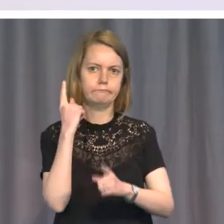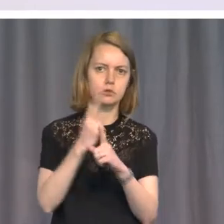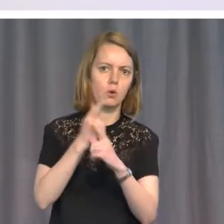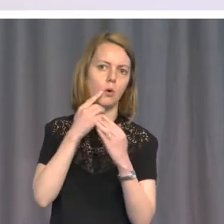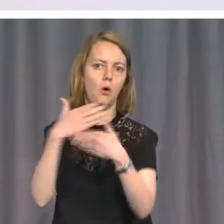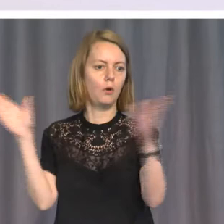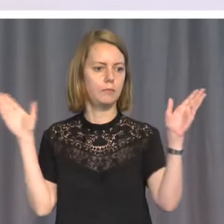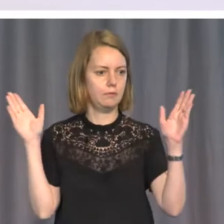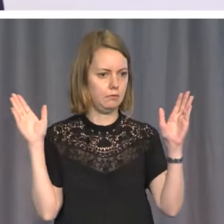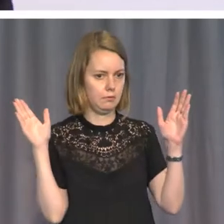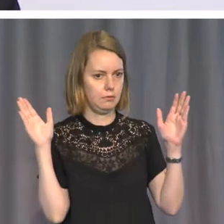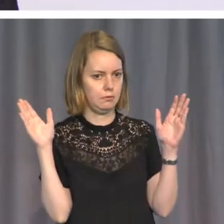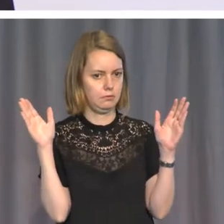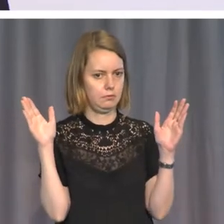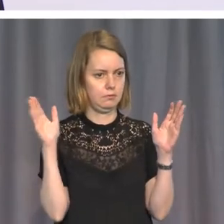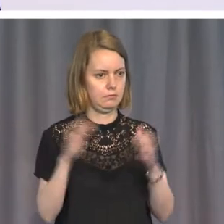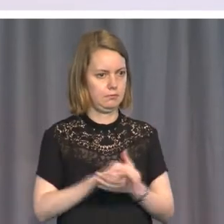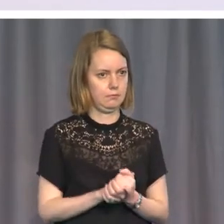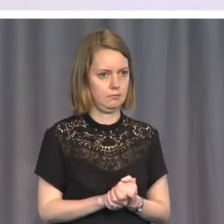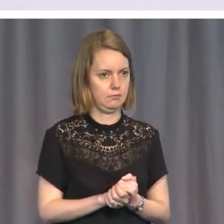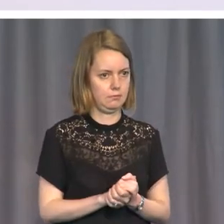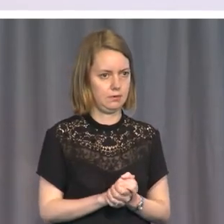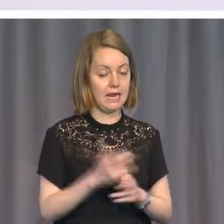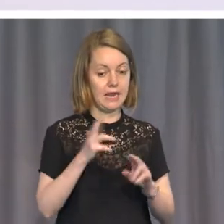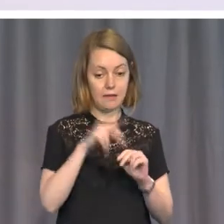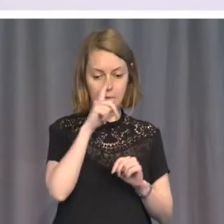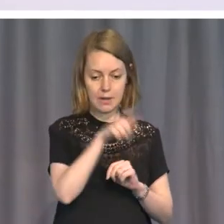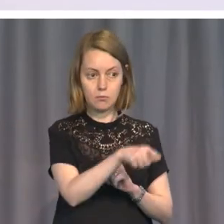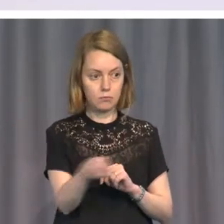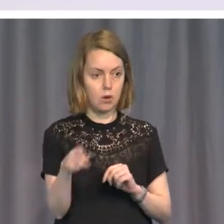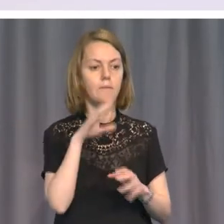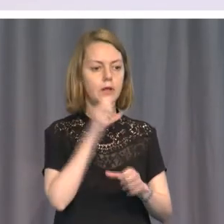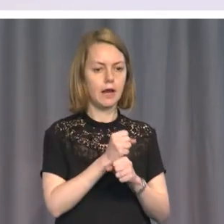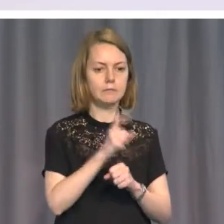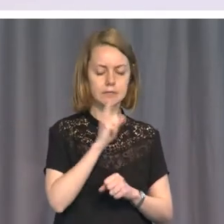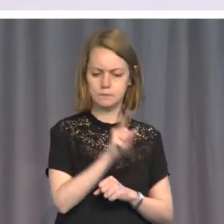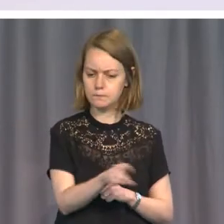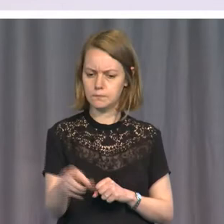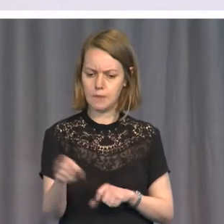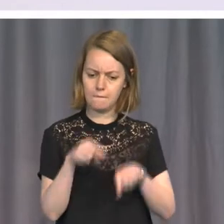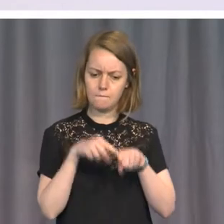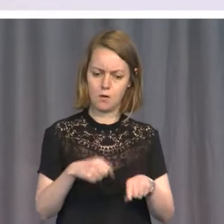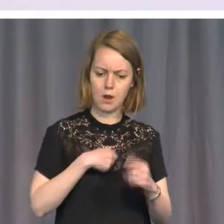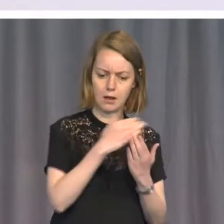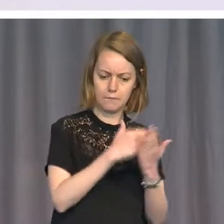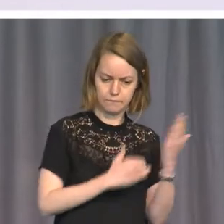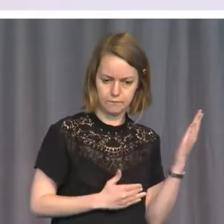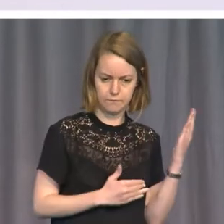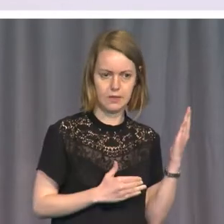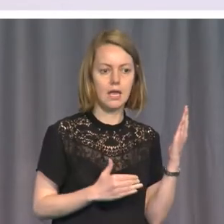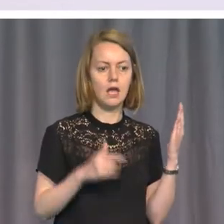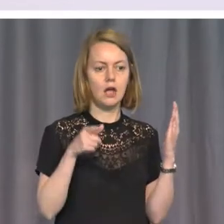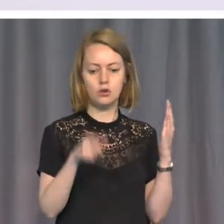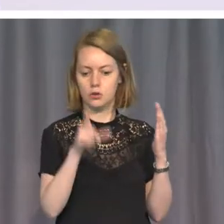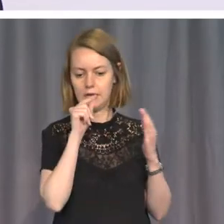deterred from obeying such orders by what is now called a Magnitsky law.